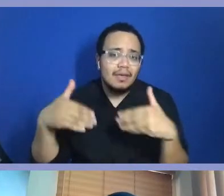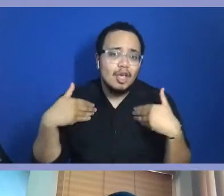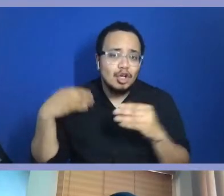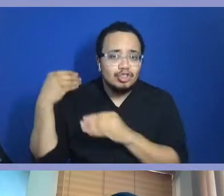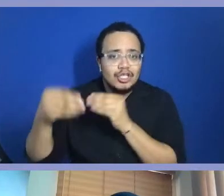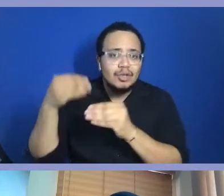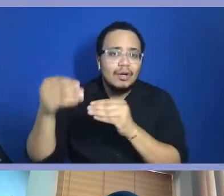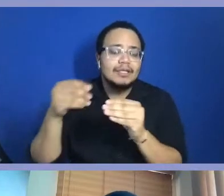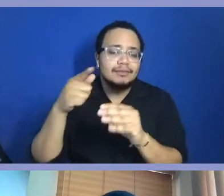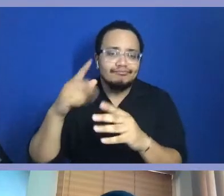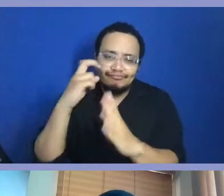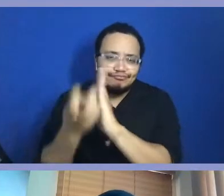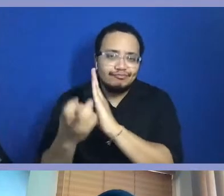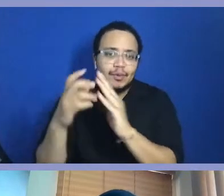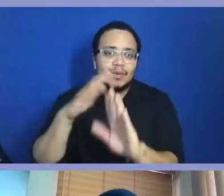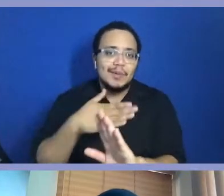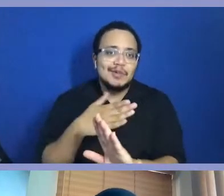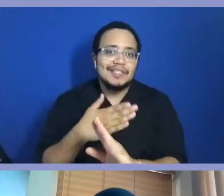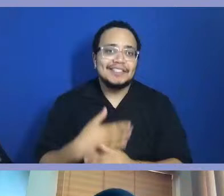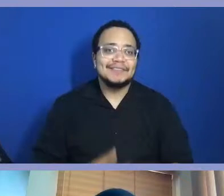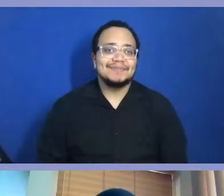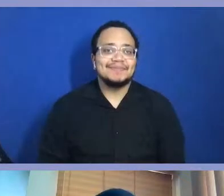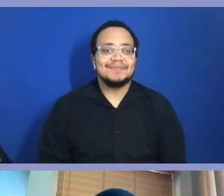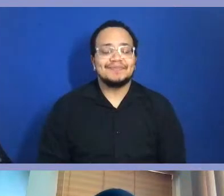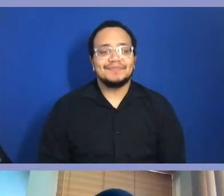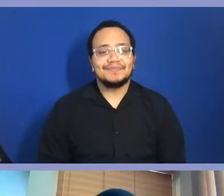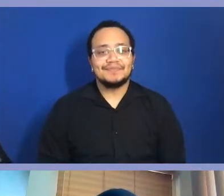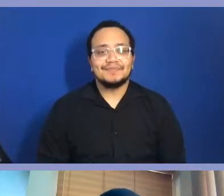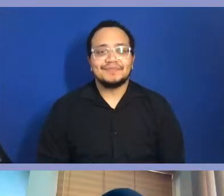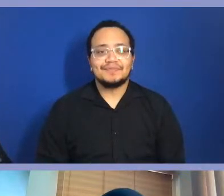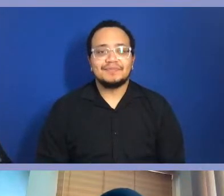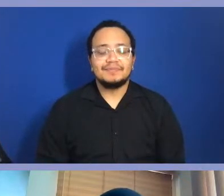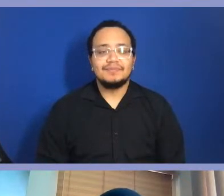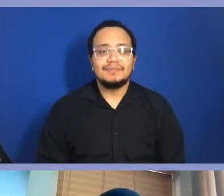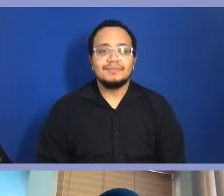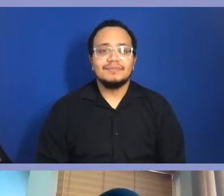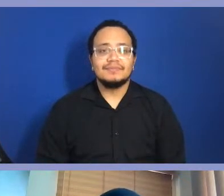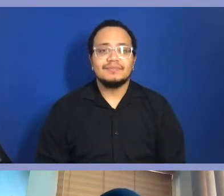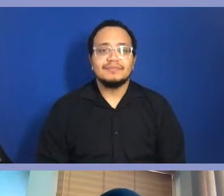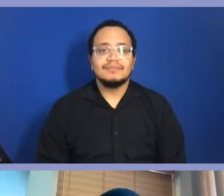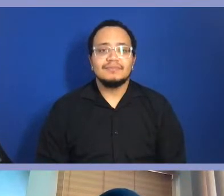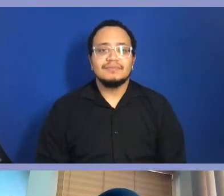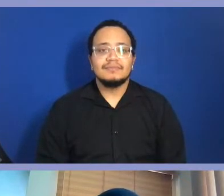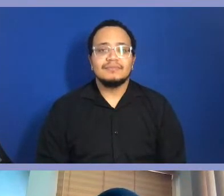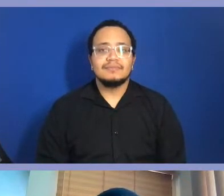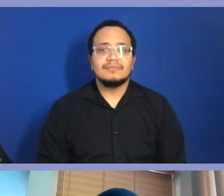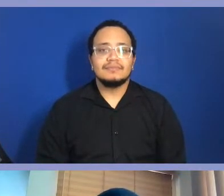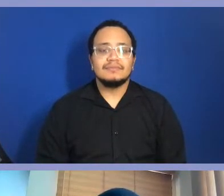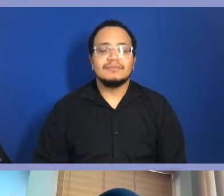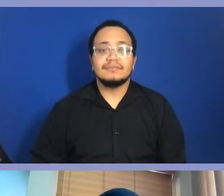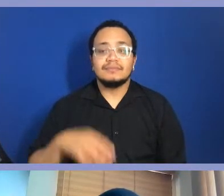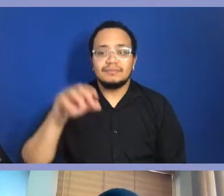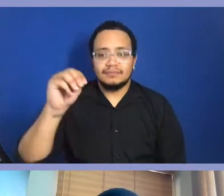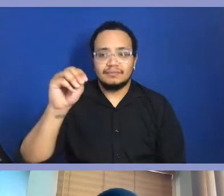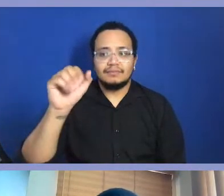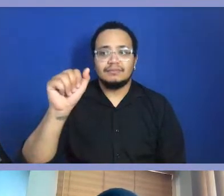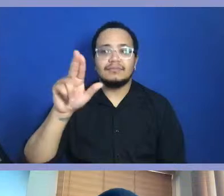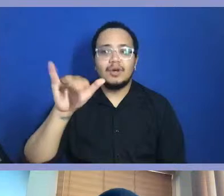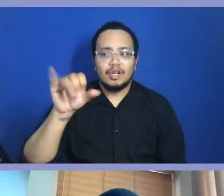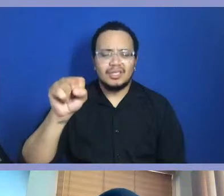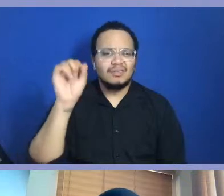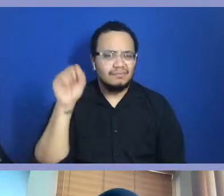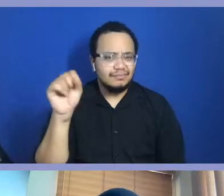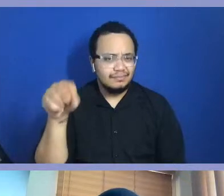so. No, I think that that's the right way to look at it, right? Because the goal is to